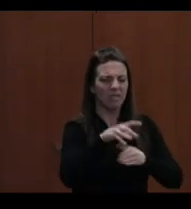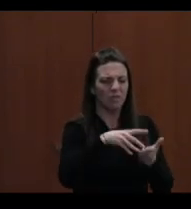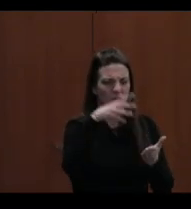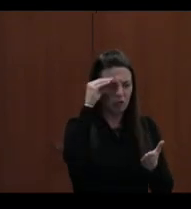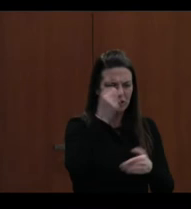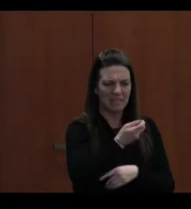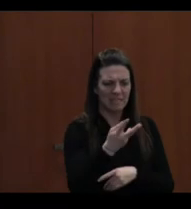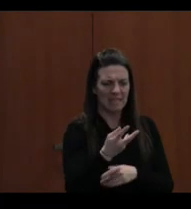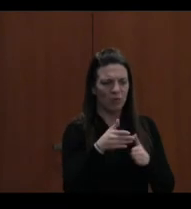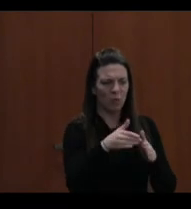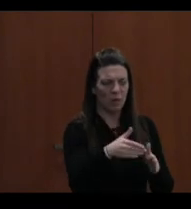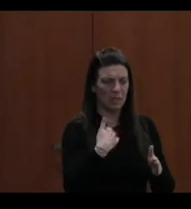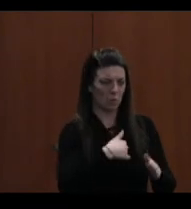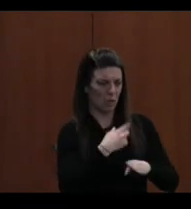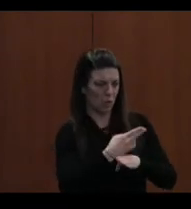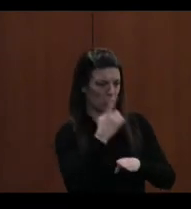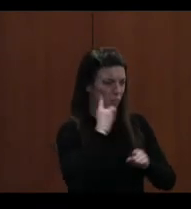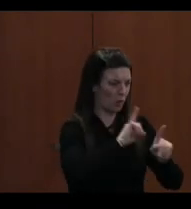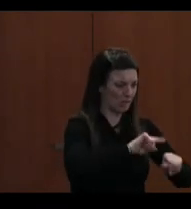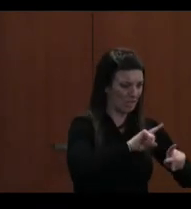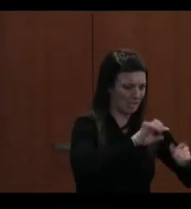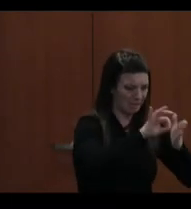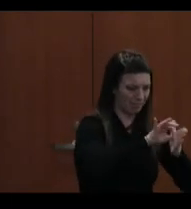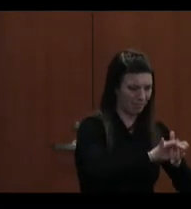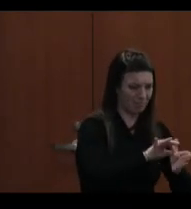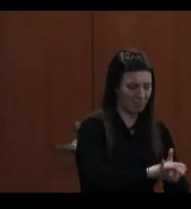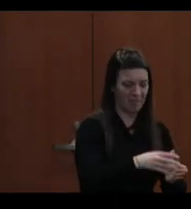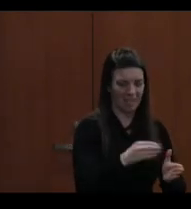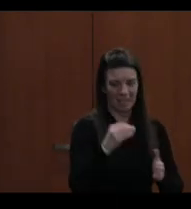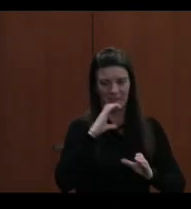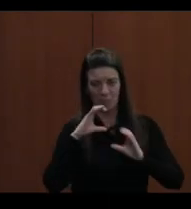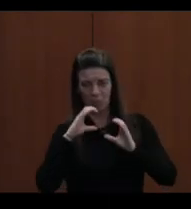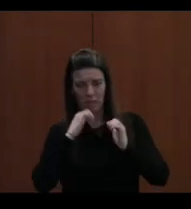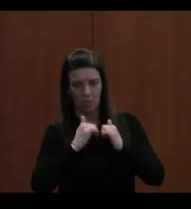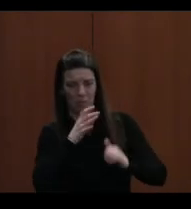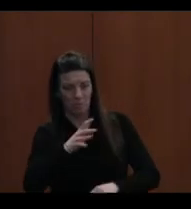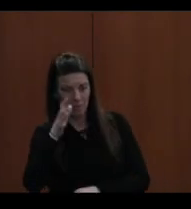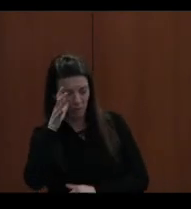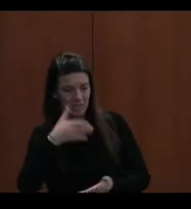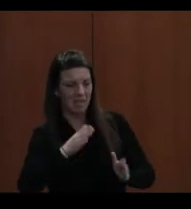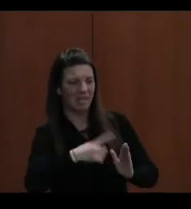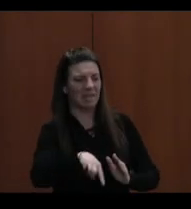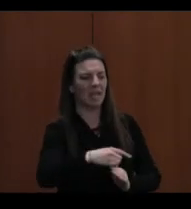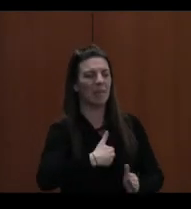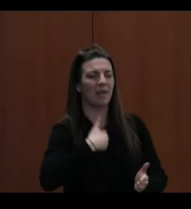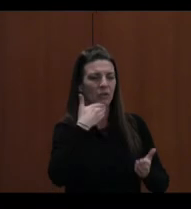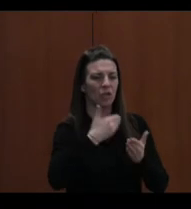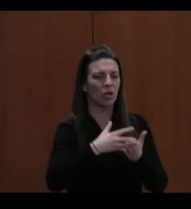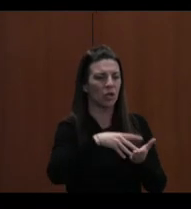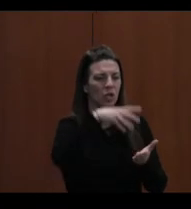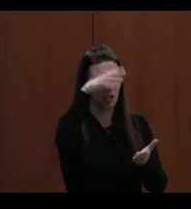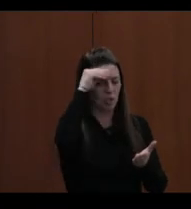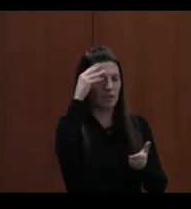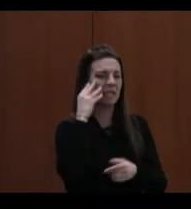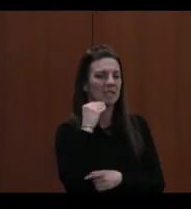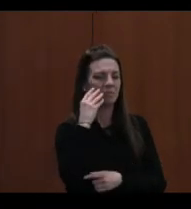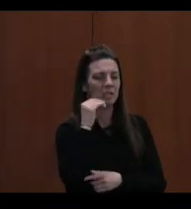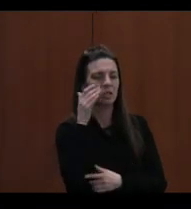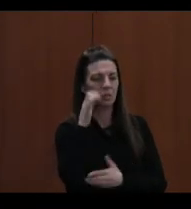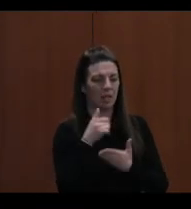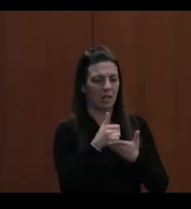taking attendance and communicating with parents to allowing for personalized learning experiences that will help close academic gaps.